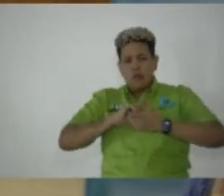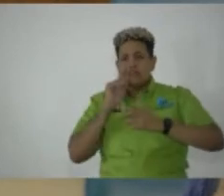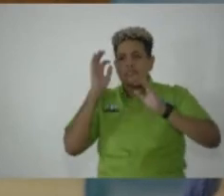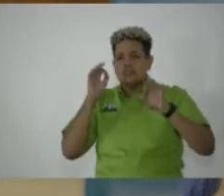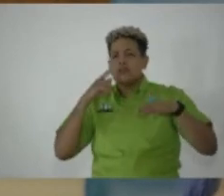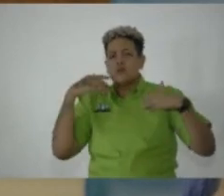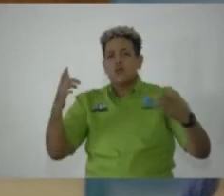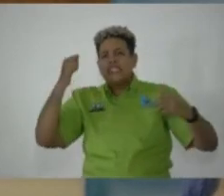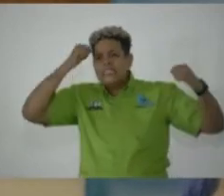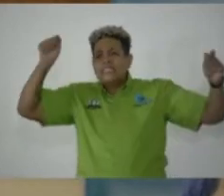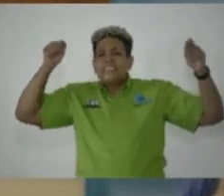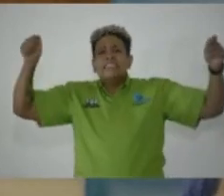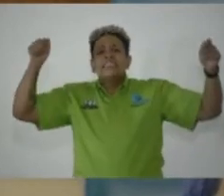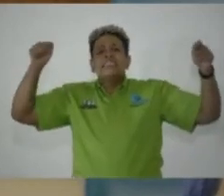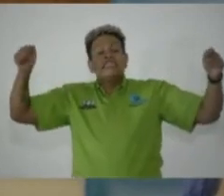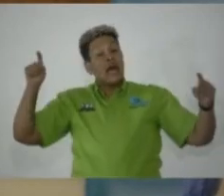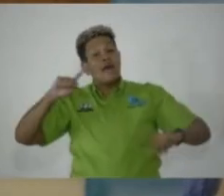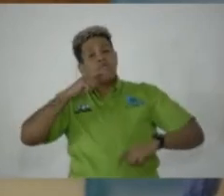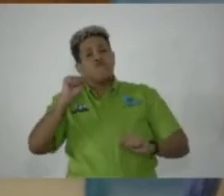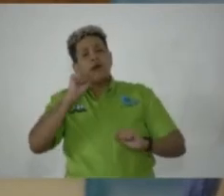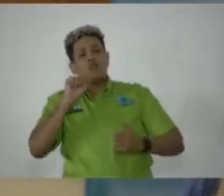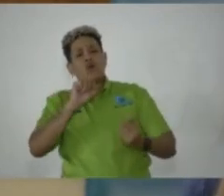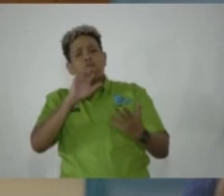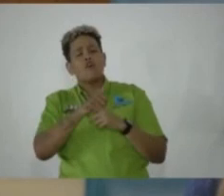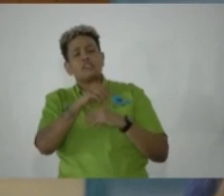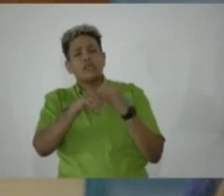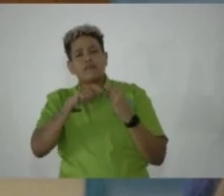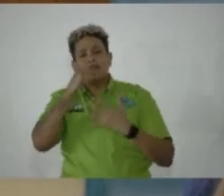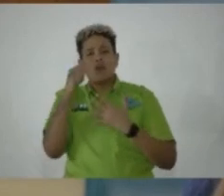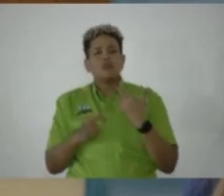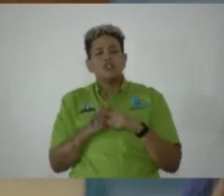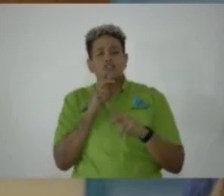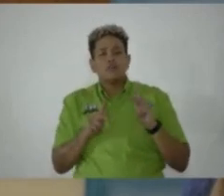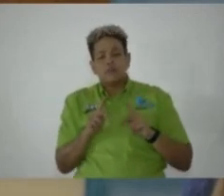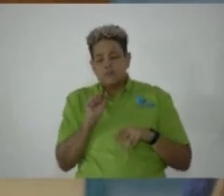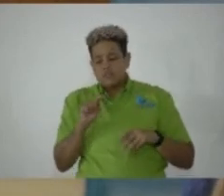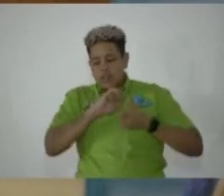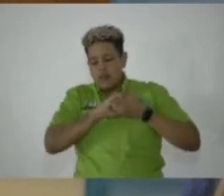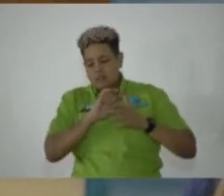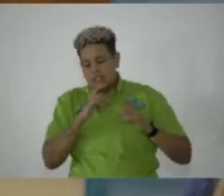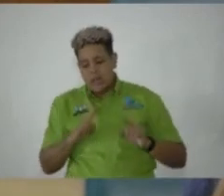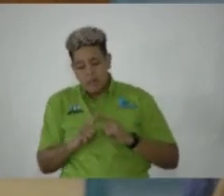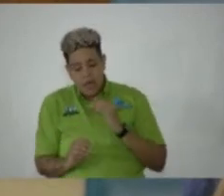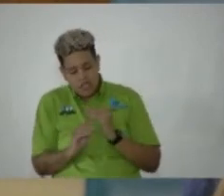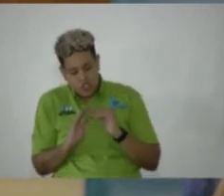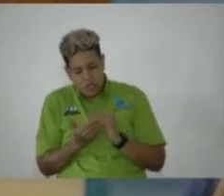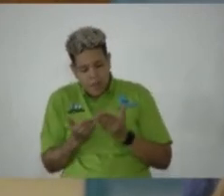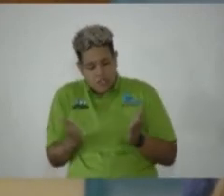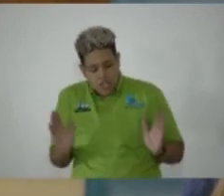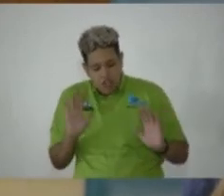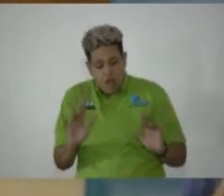protests as he sought to confront the conditions of the people of St. Thomas and Jamaica in general.